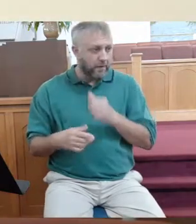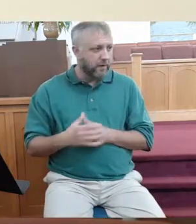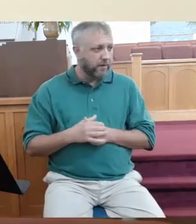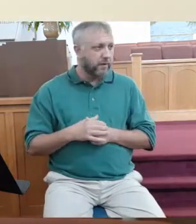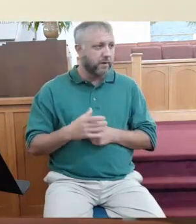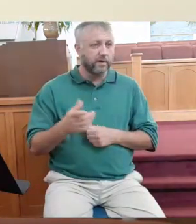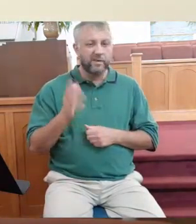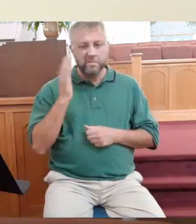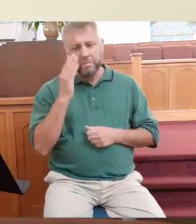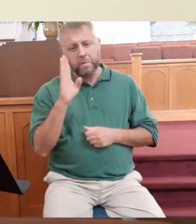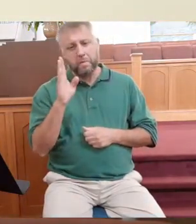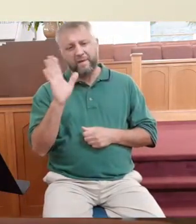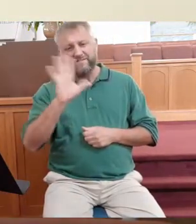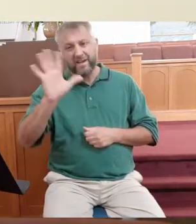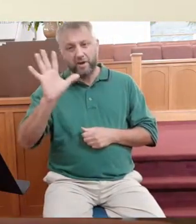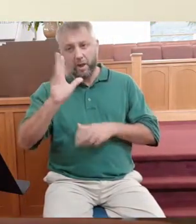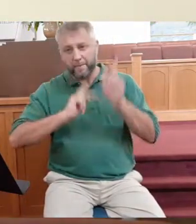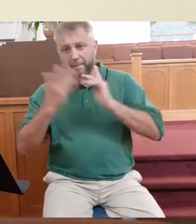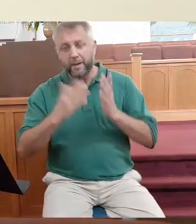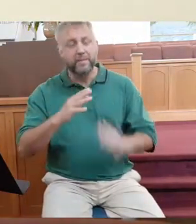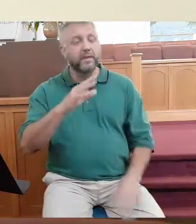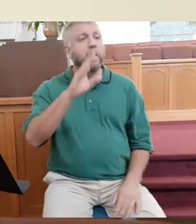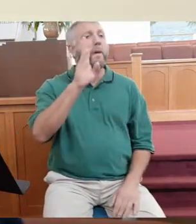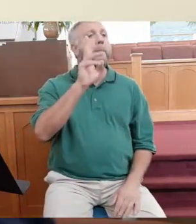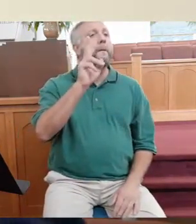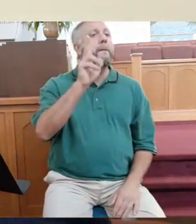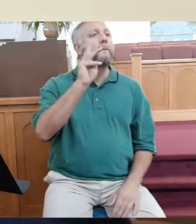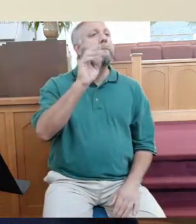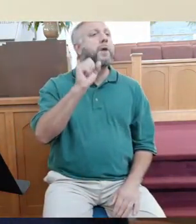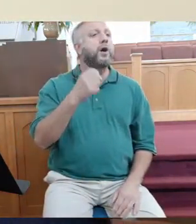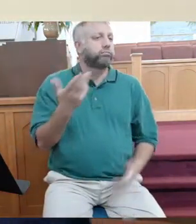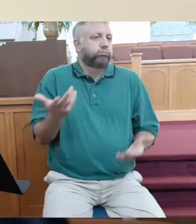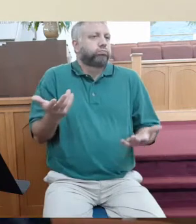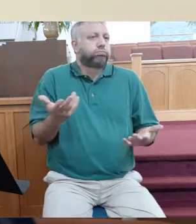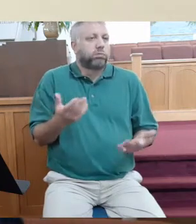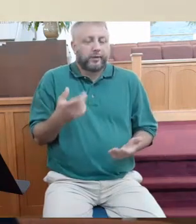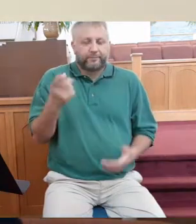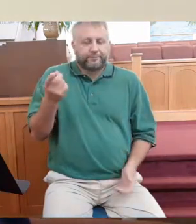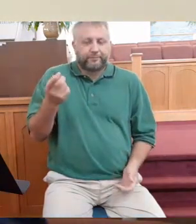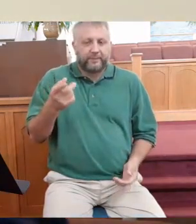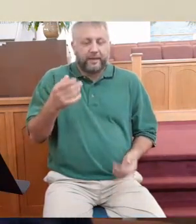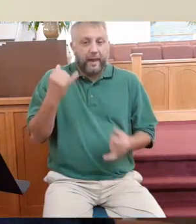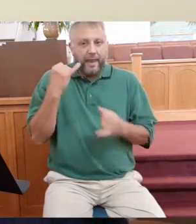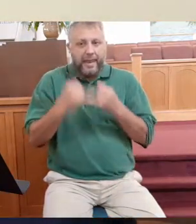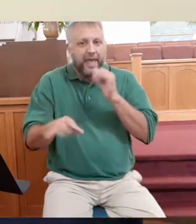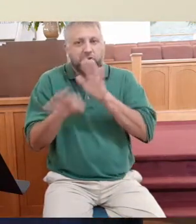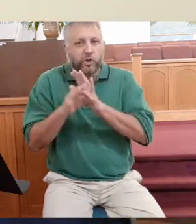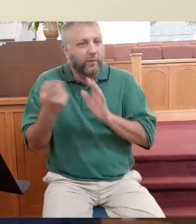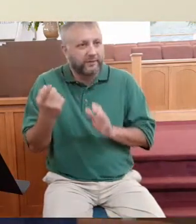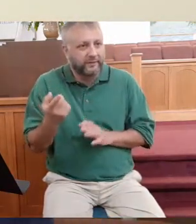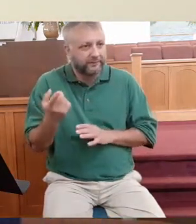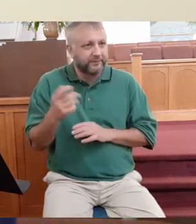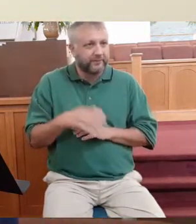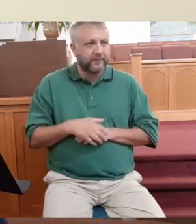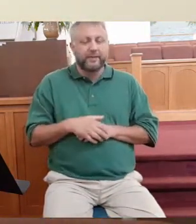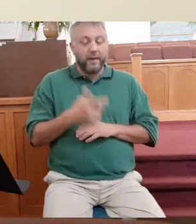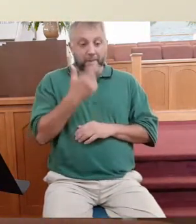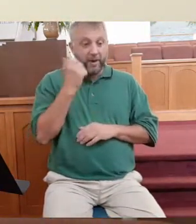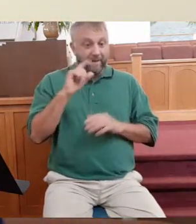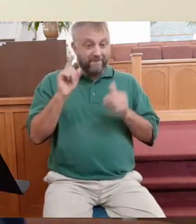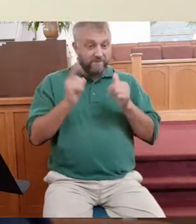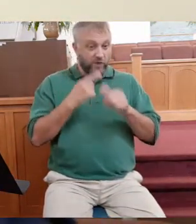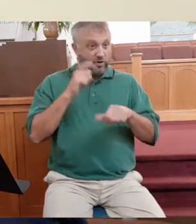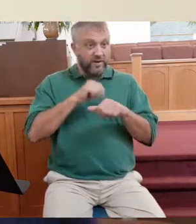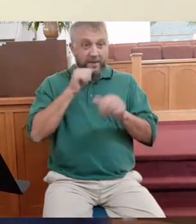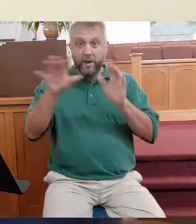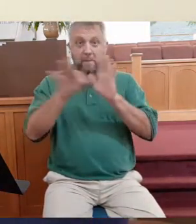were bums. Maybe they're the vagabonds in the reclusive society. Nobody wants them to work. They didn't get picked with the first